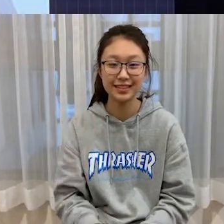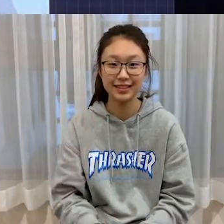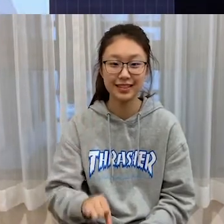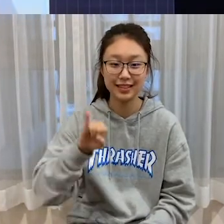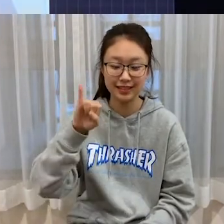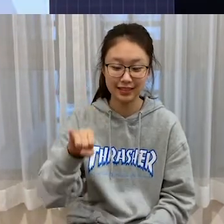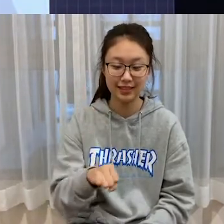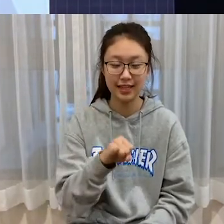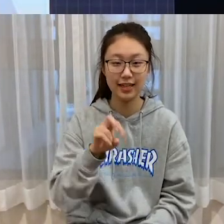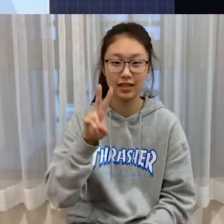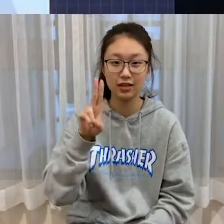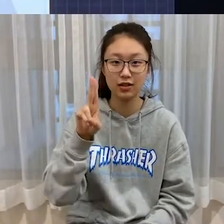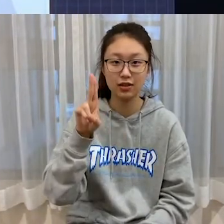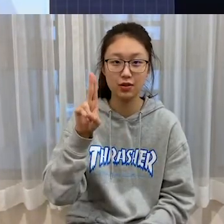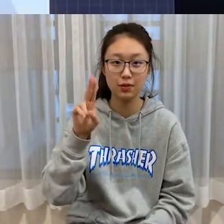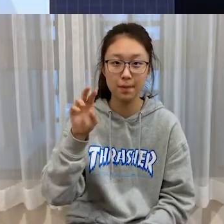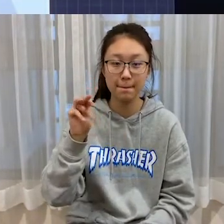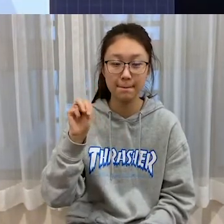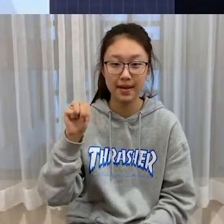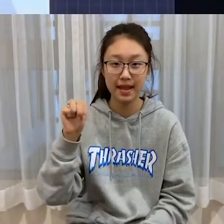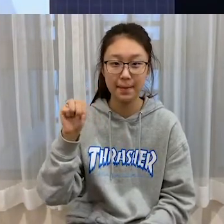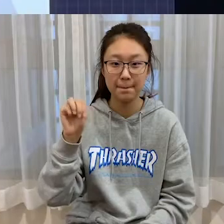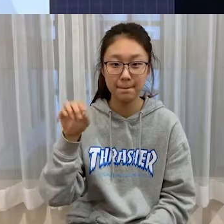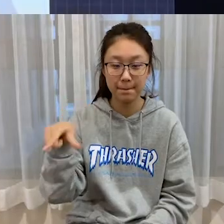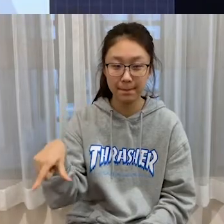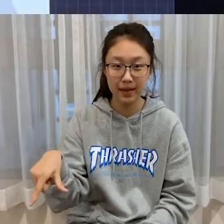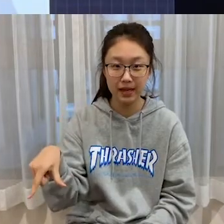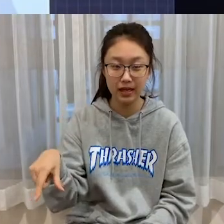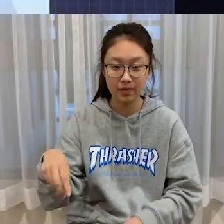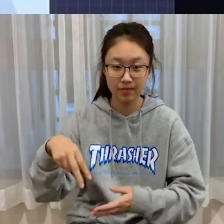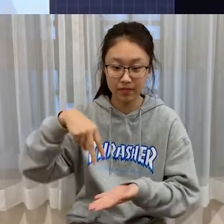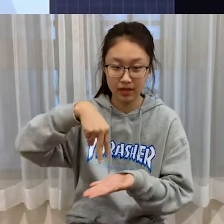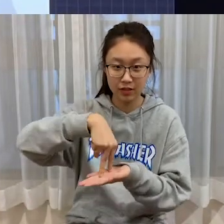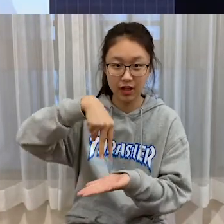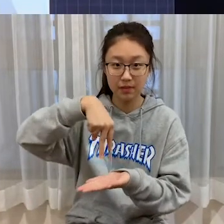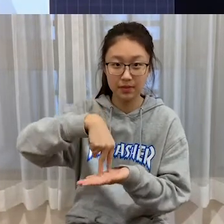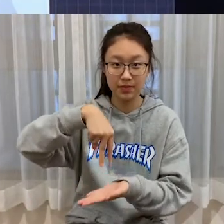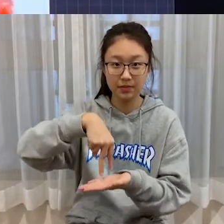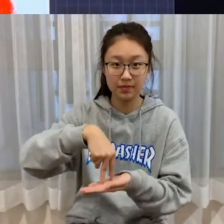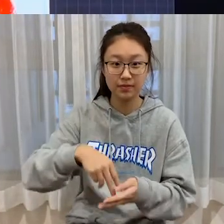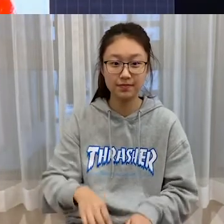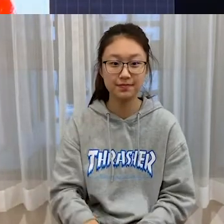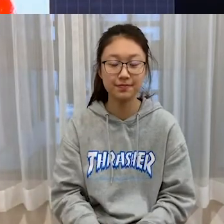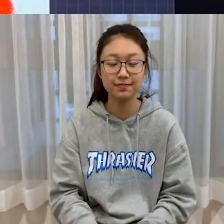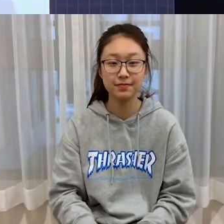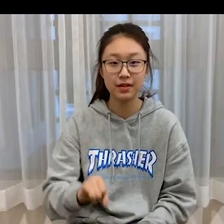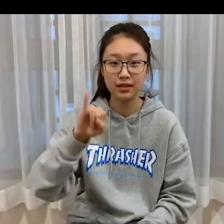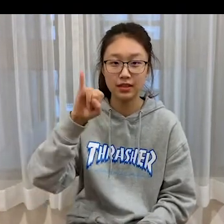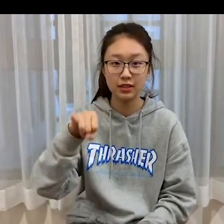When you're using it to describe a ball, for instance, it means bounce. And you can also say